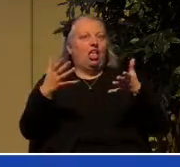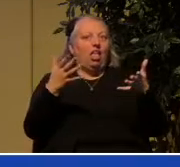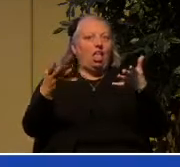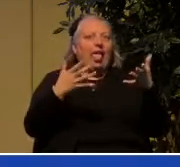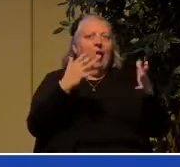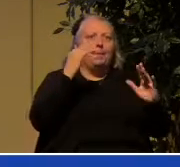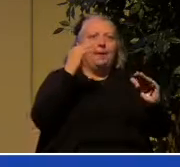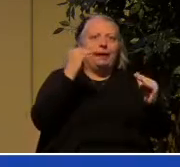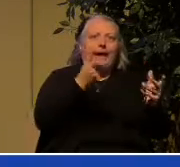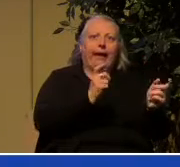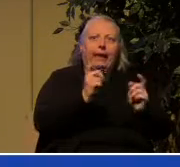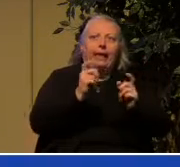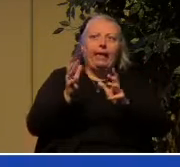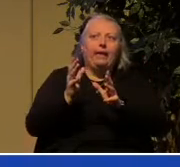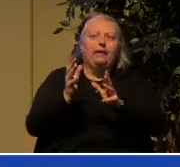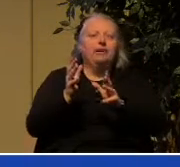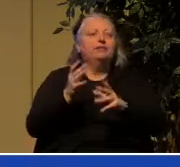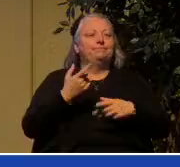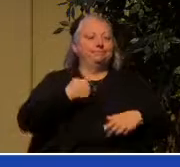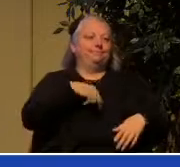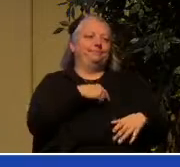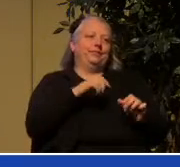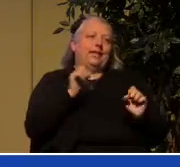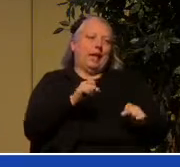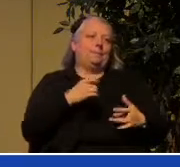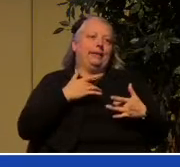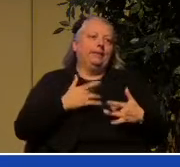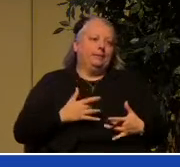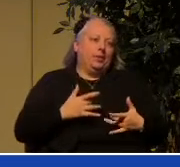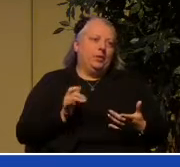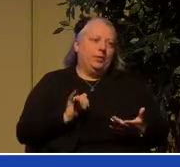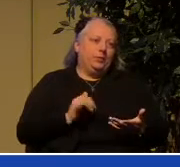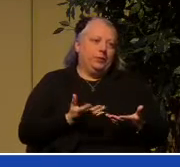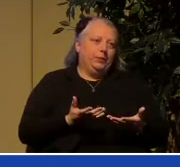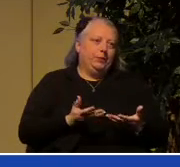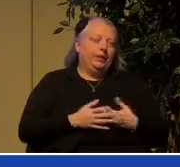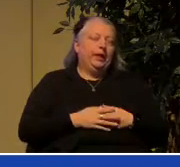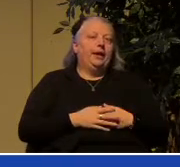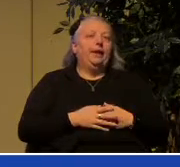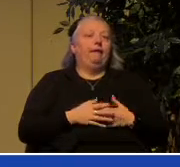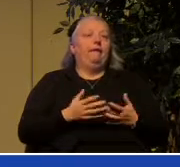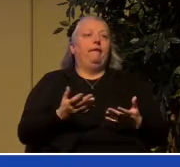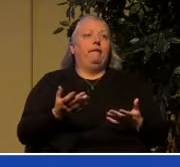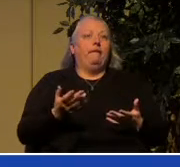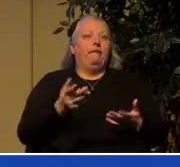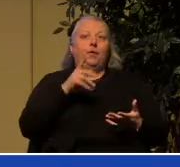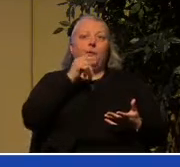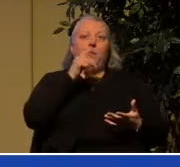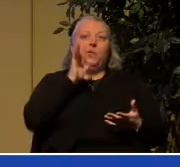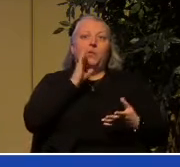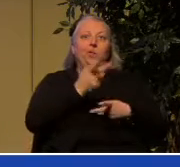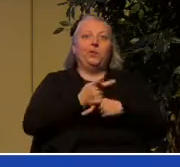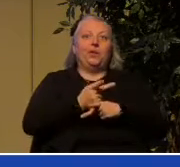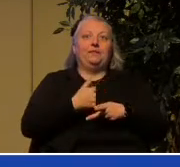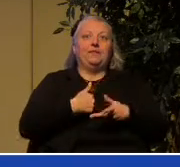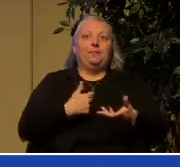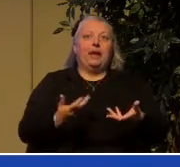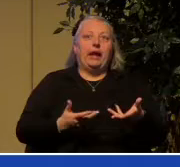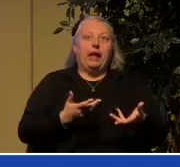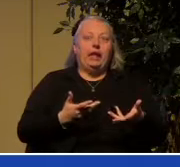people a cynicism that says, who's going to look after me? I believe Paul understands that.